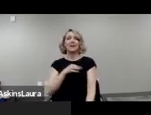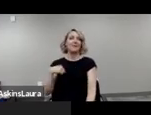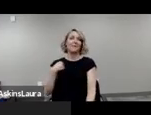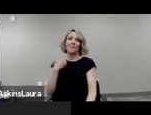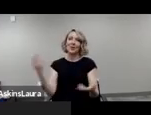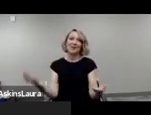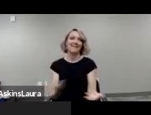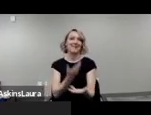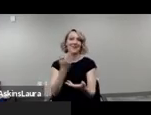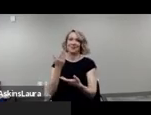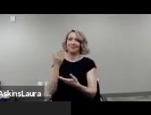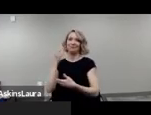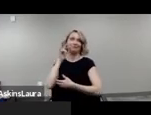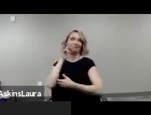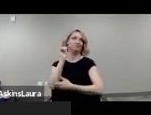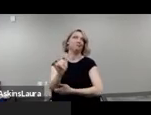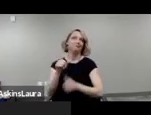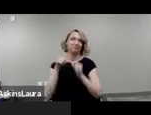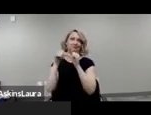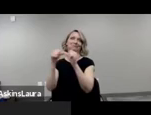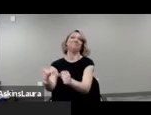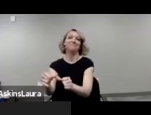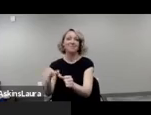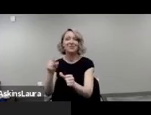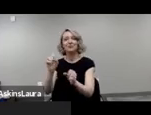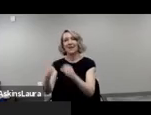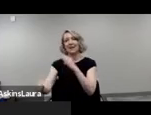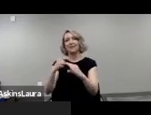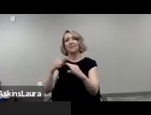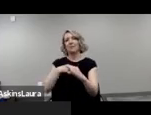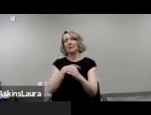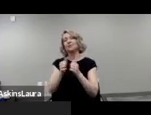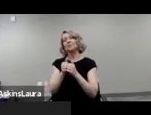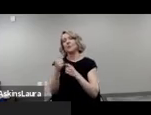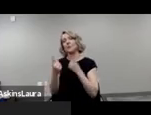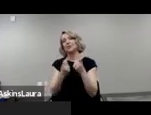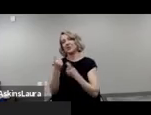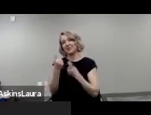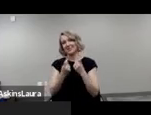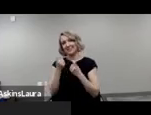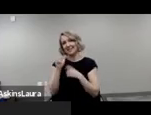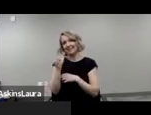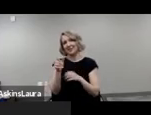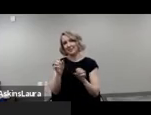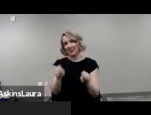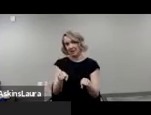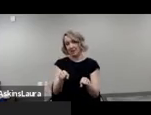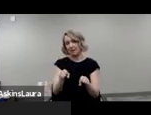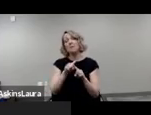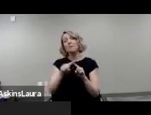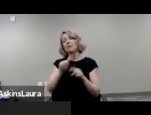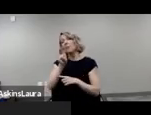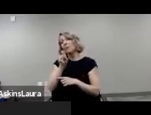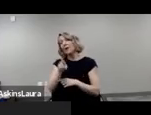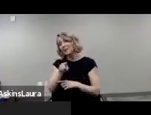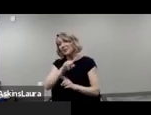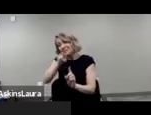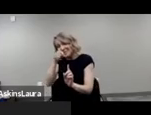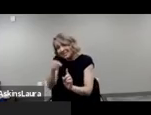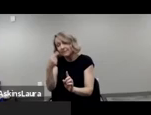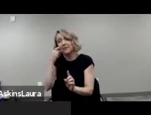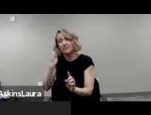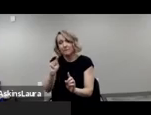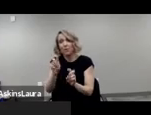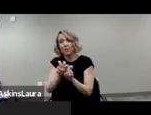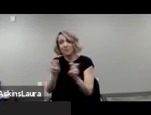questions, uh, related to census outreach. But I would request that questions from the attendees target actually